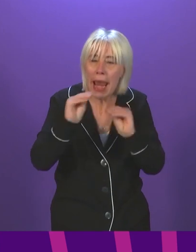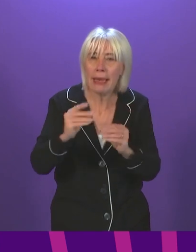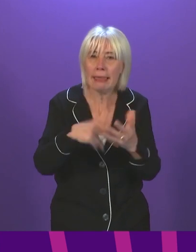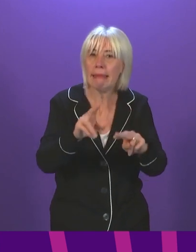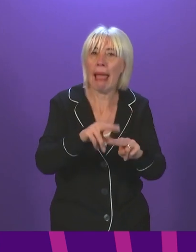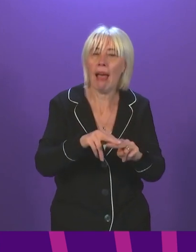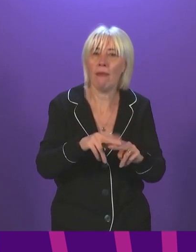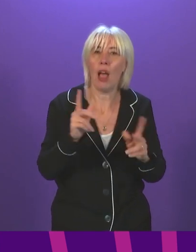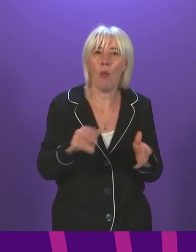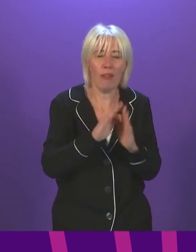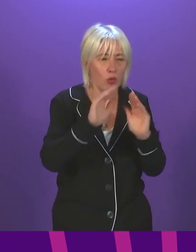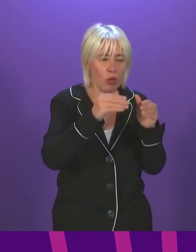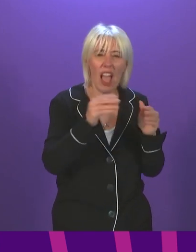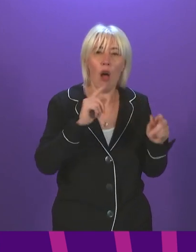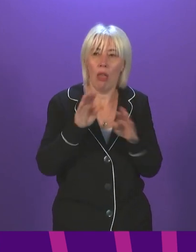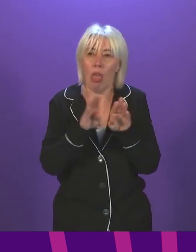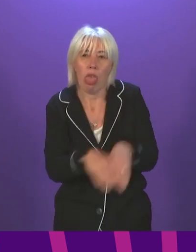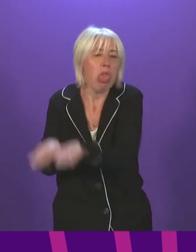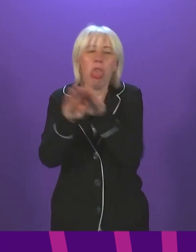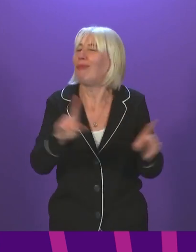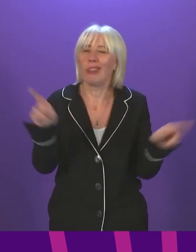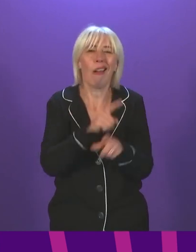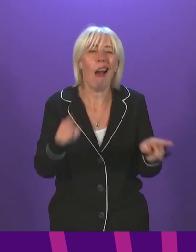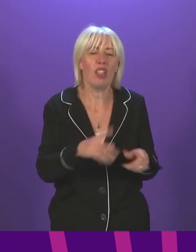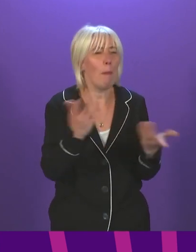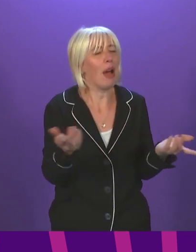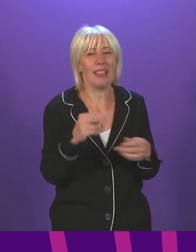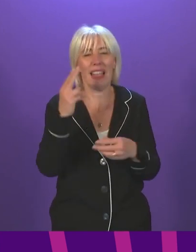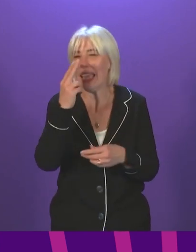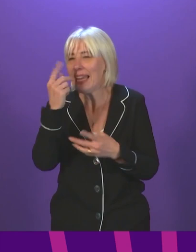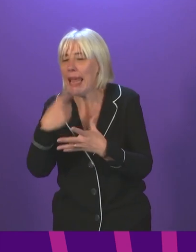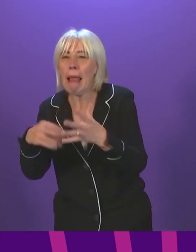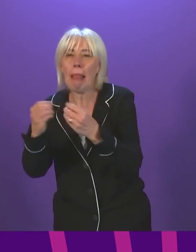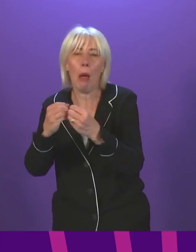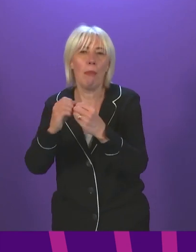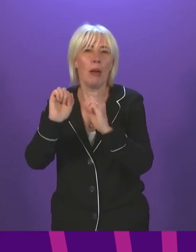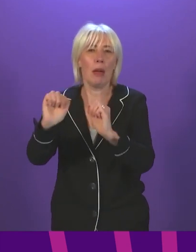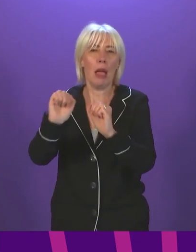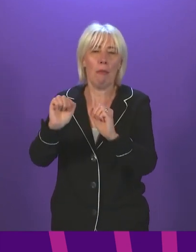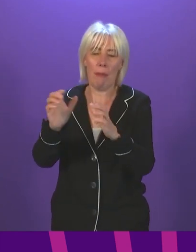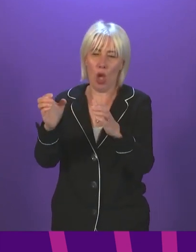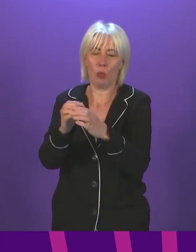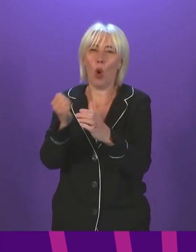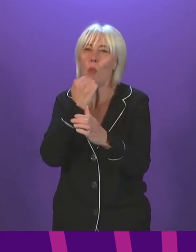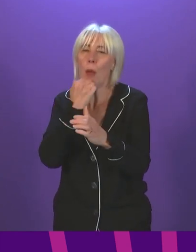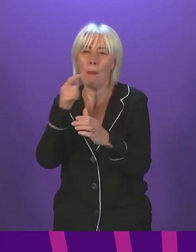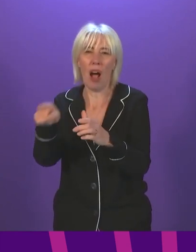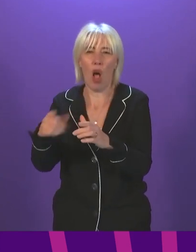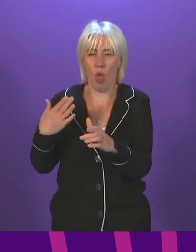Obviously, that has to be sector-specific because the requirements in, for example, a nightclub with a relatively small number of people will be different to the requirements at